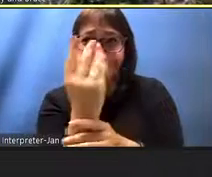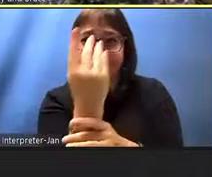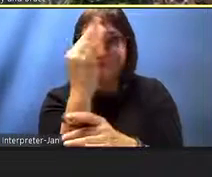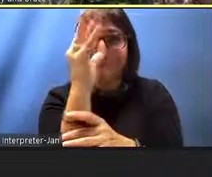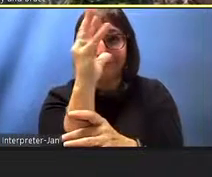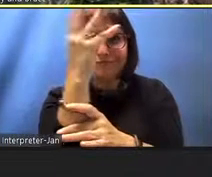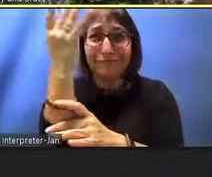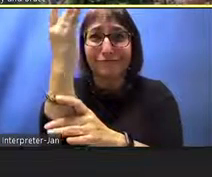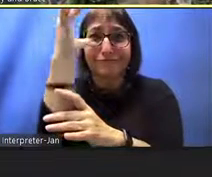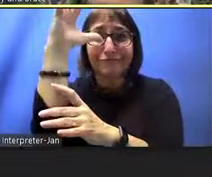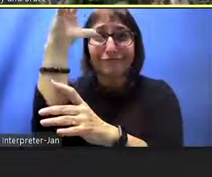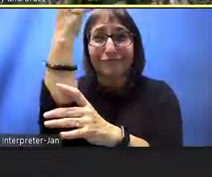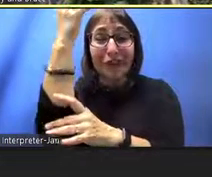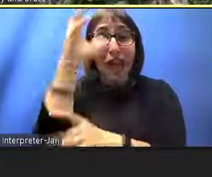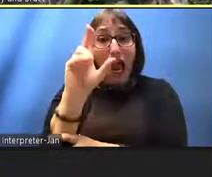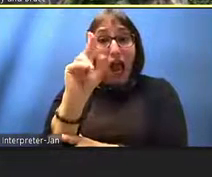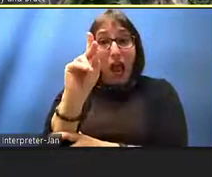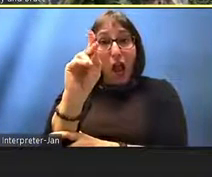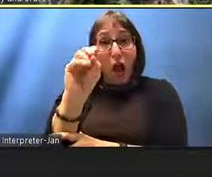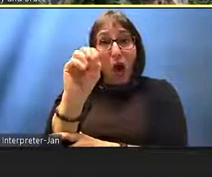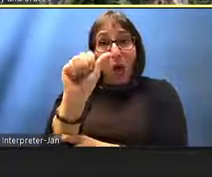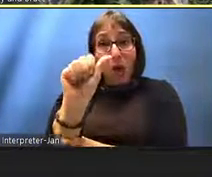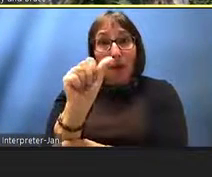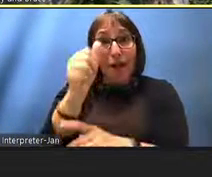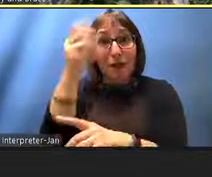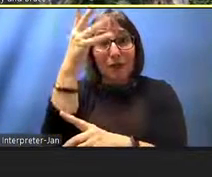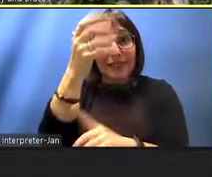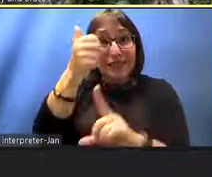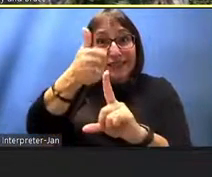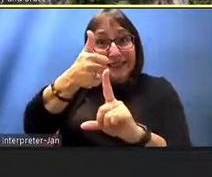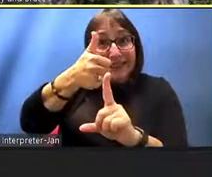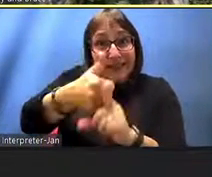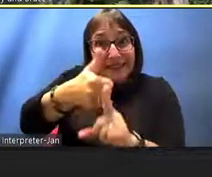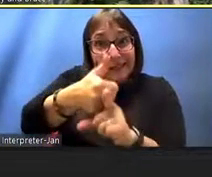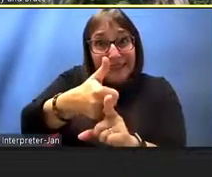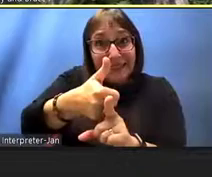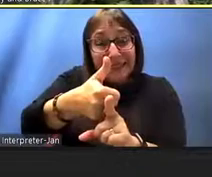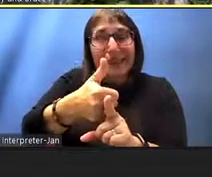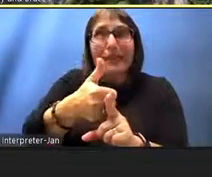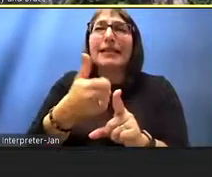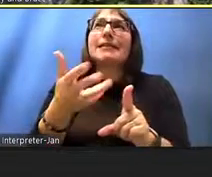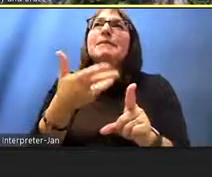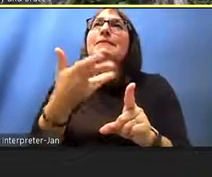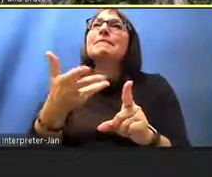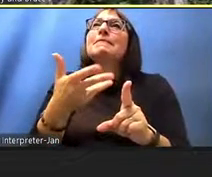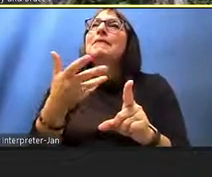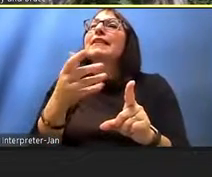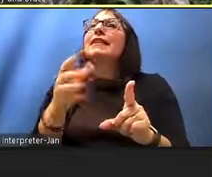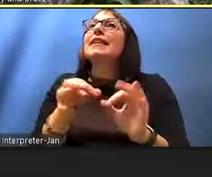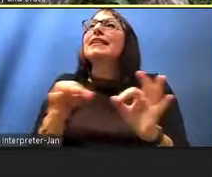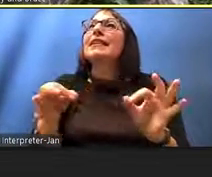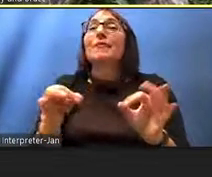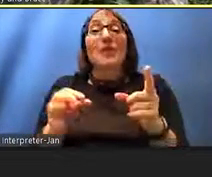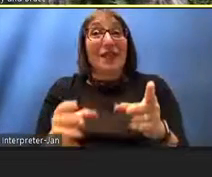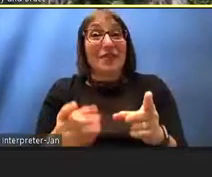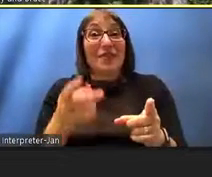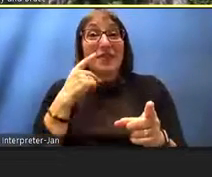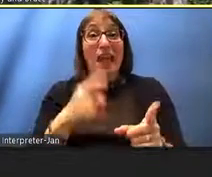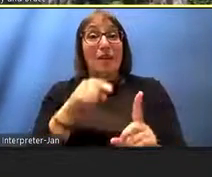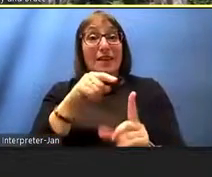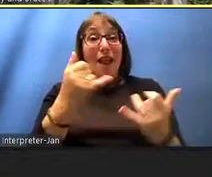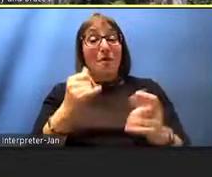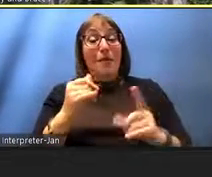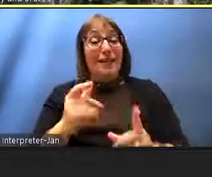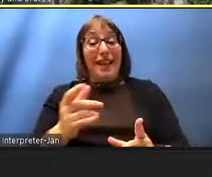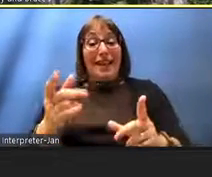tree that could be um how does how's that expression go seeing the forest from the trees